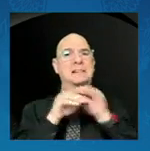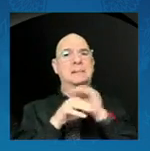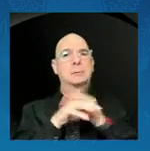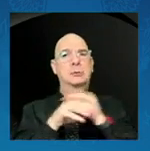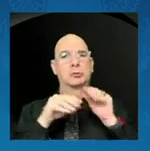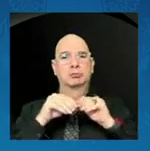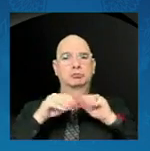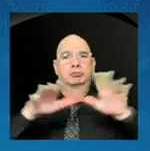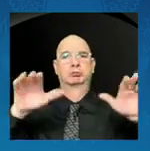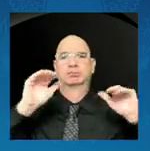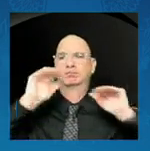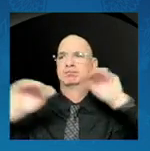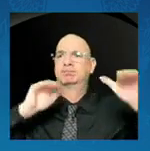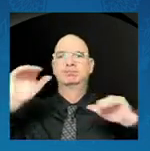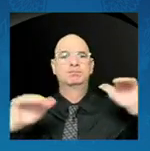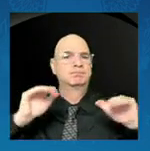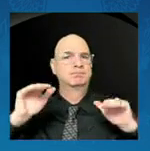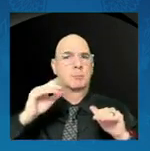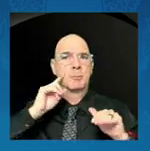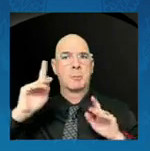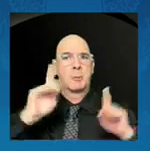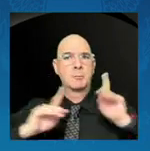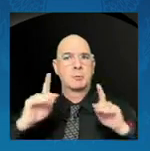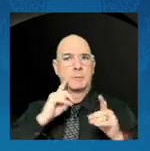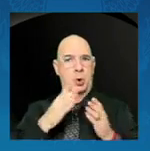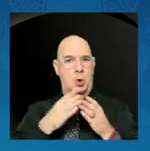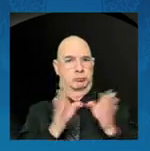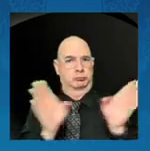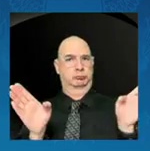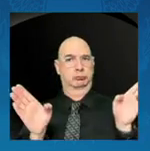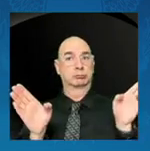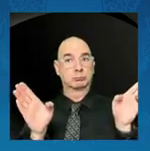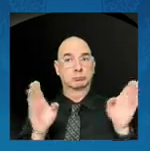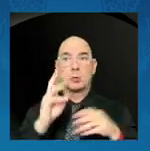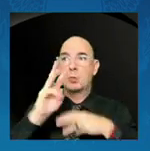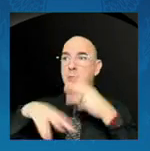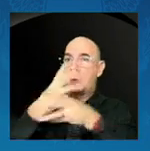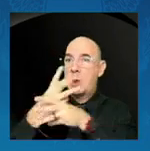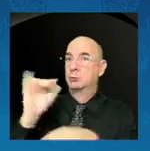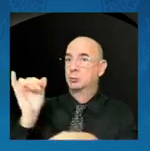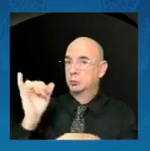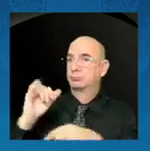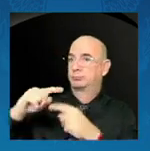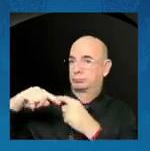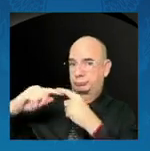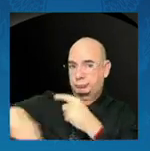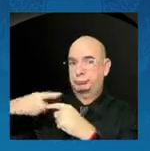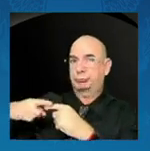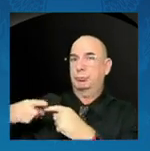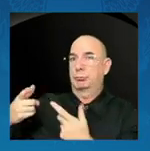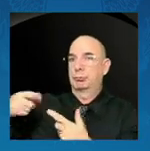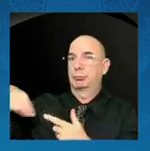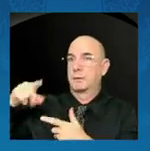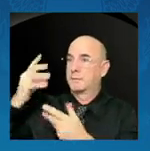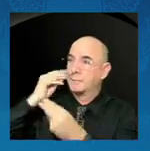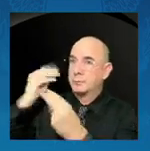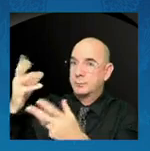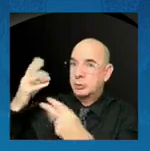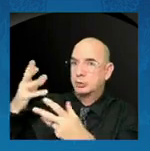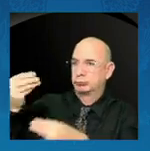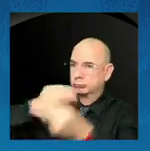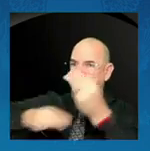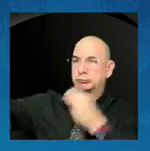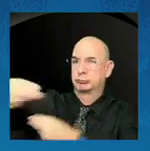to increase the data we are able to collect. Last month I announced that the United States will join